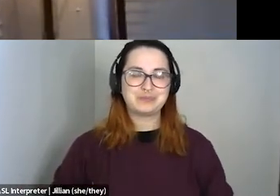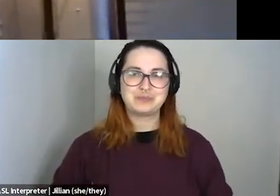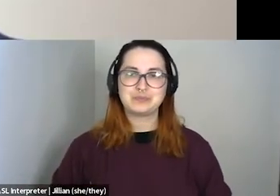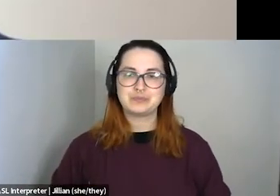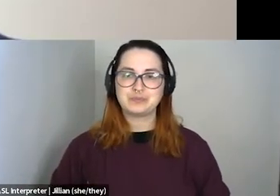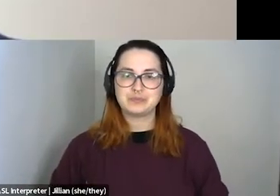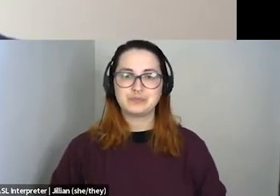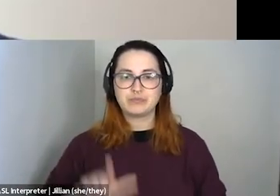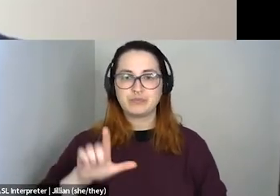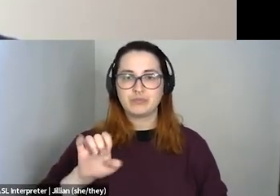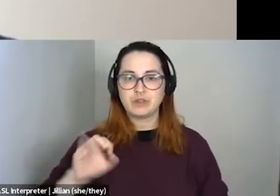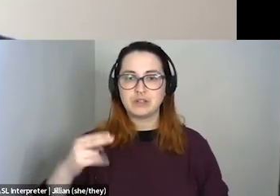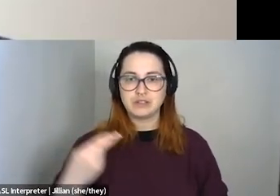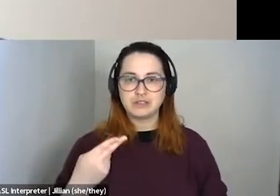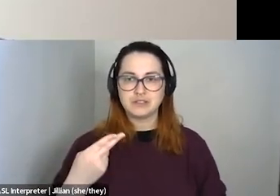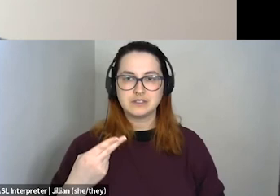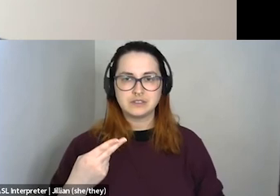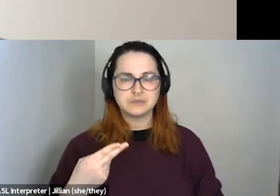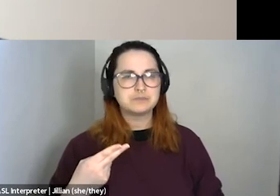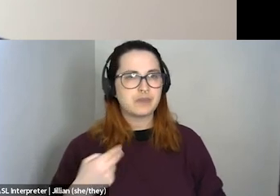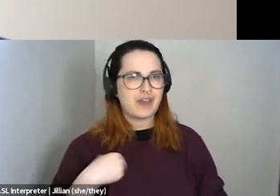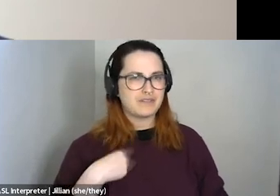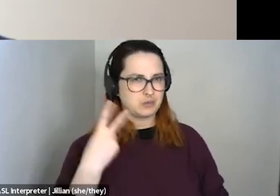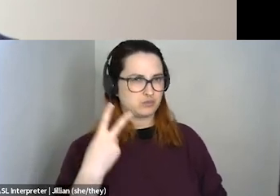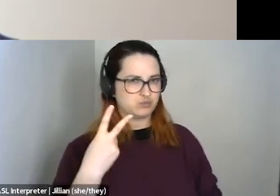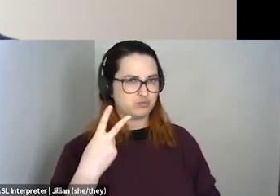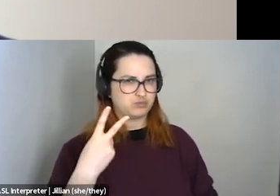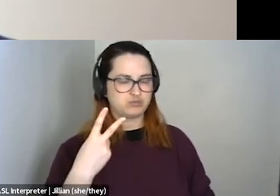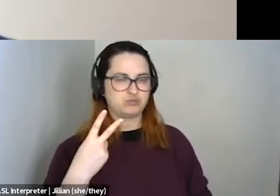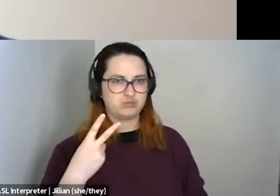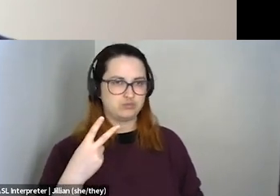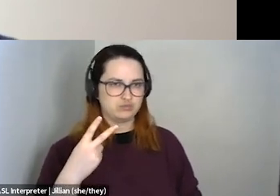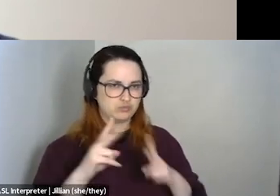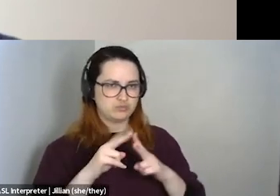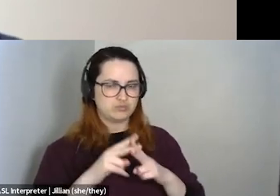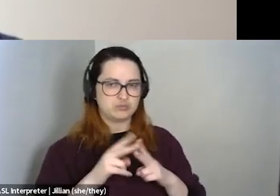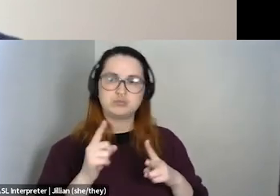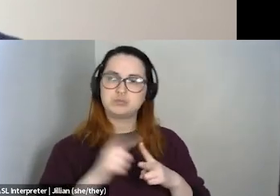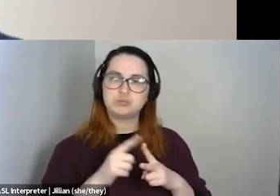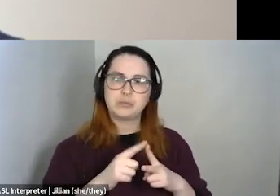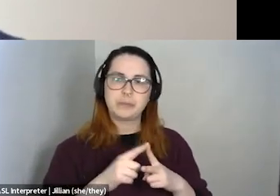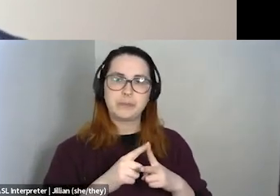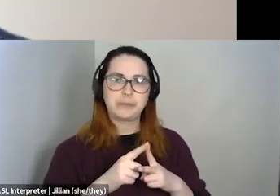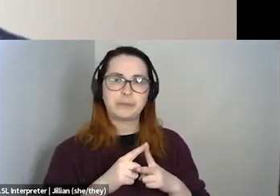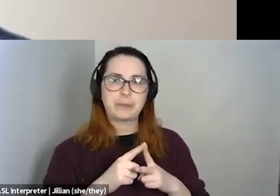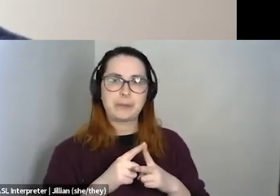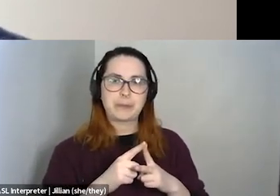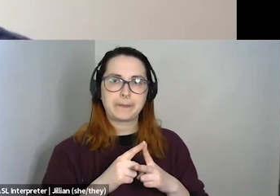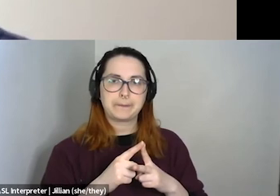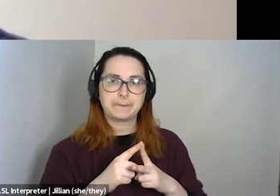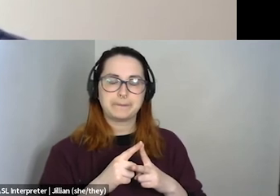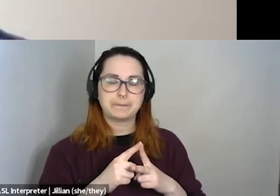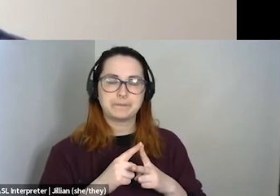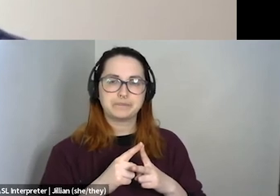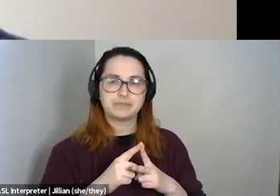Yeah, for sure. I have, I have kind of two thoughts in the moment occurring to me. So one is that, um, you know,